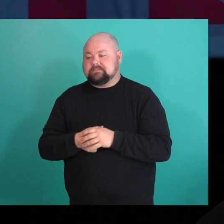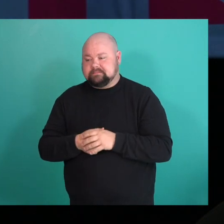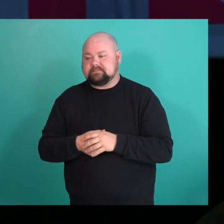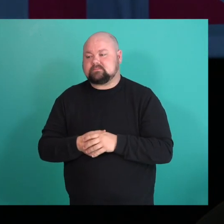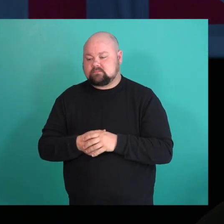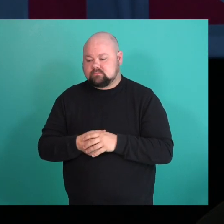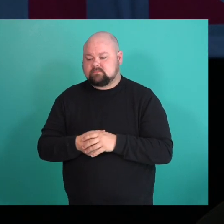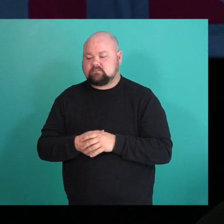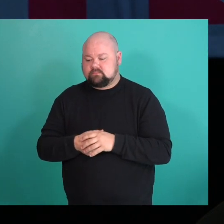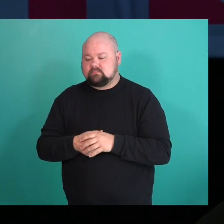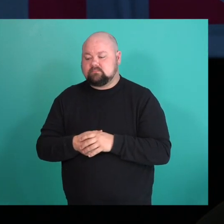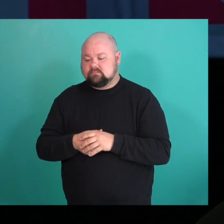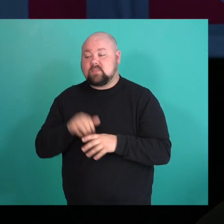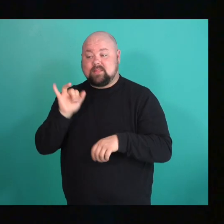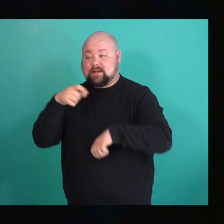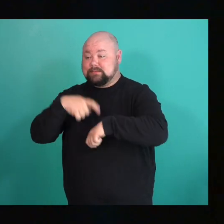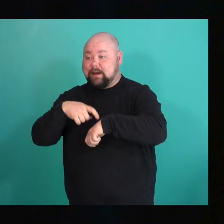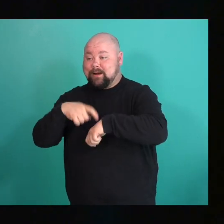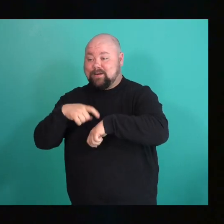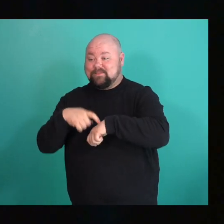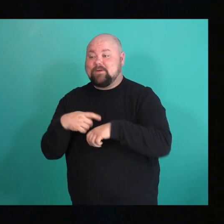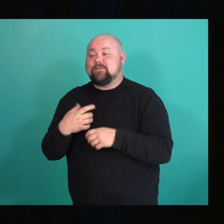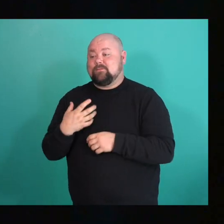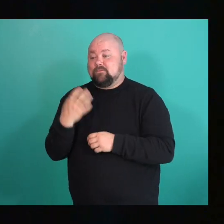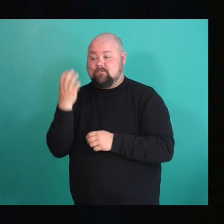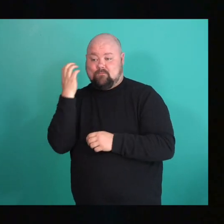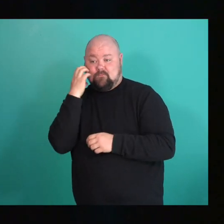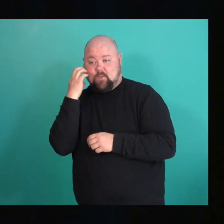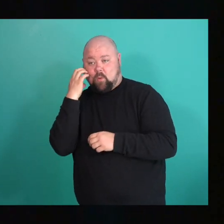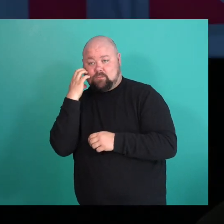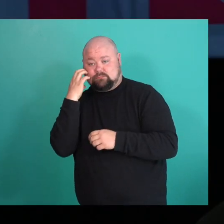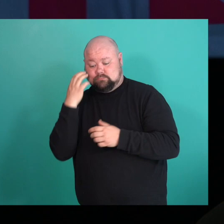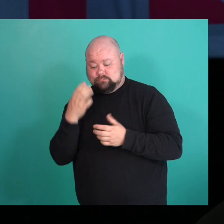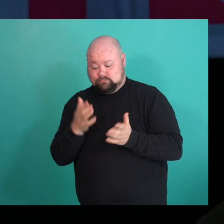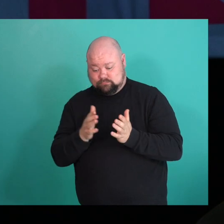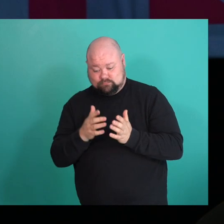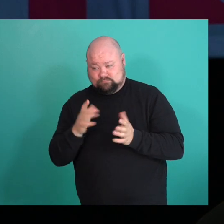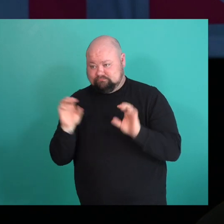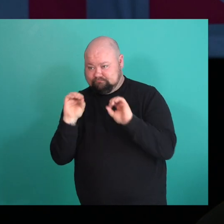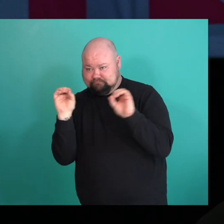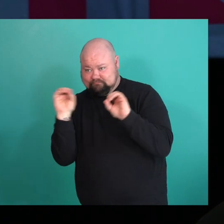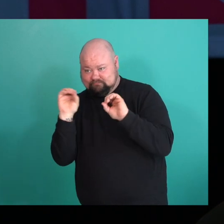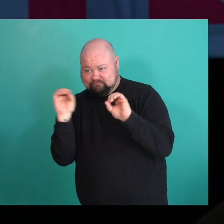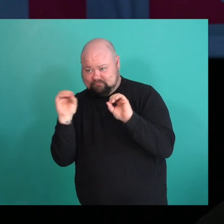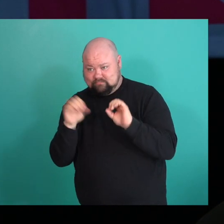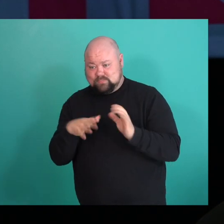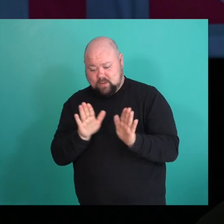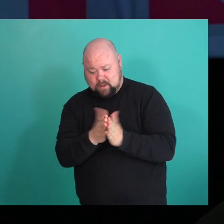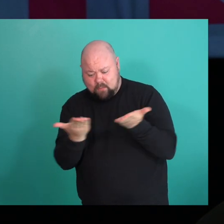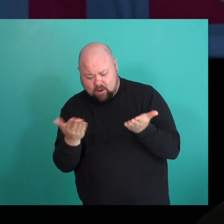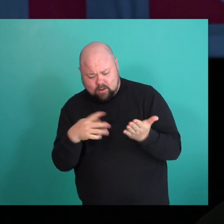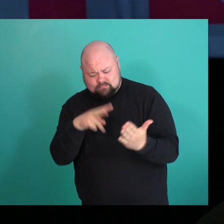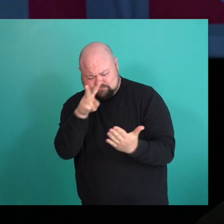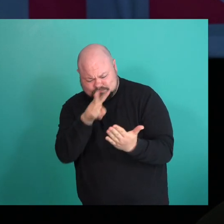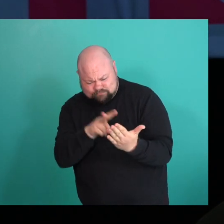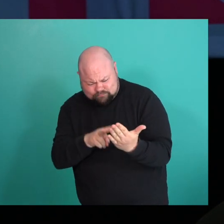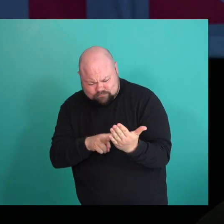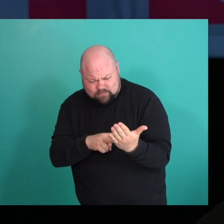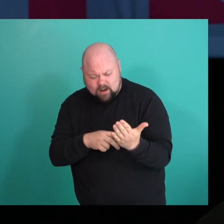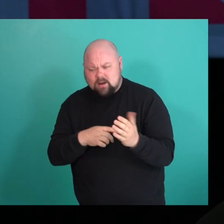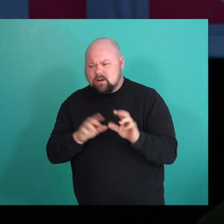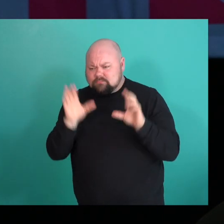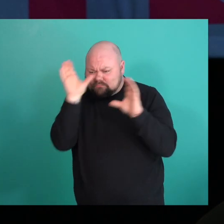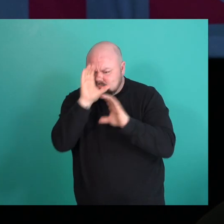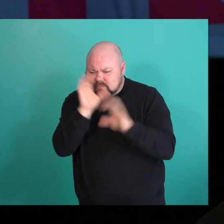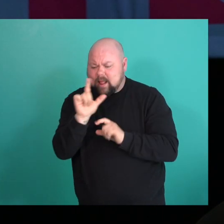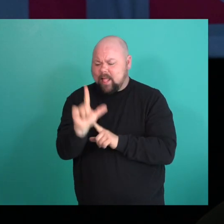in those days we had telephone books. And so we went down, we went down all of the things that started with L